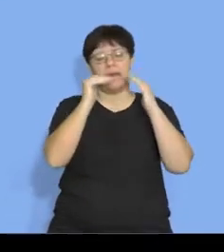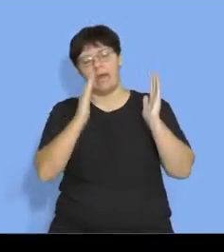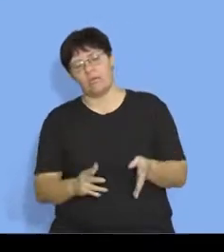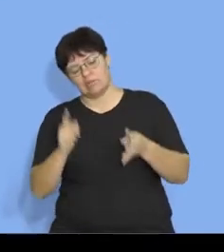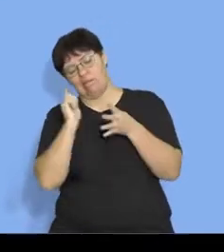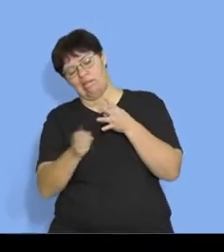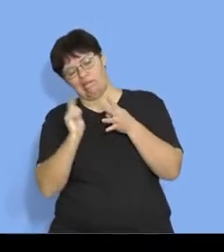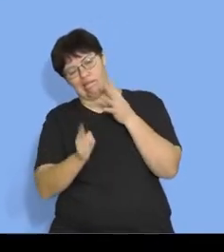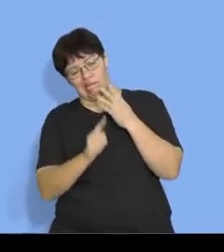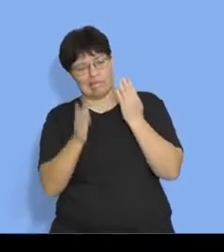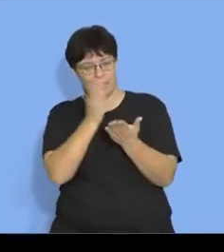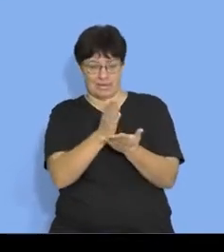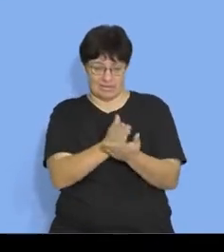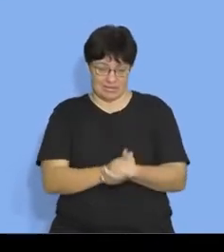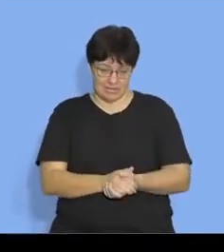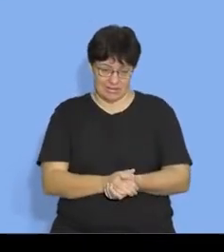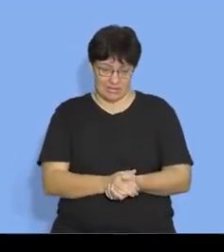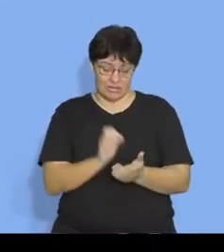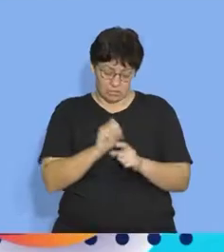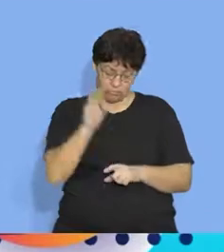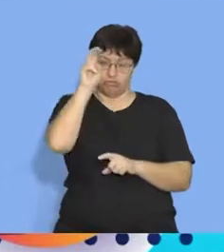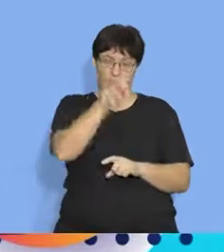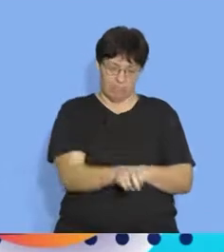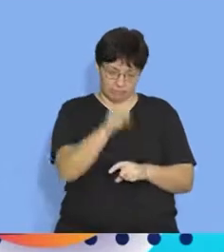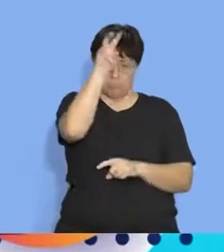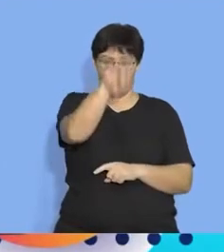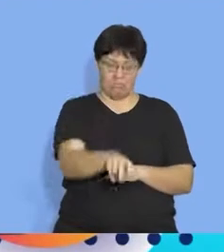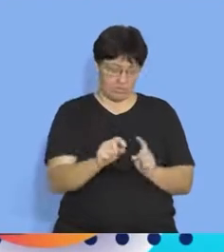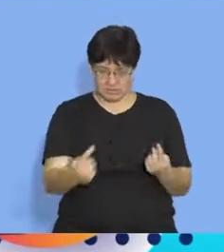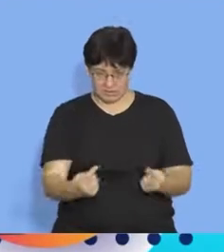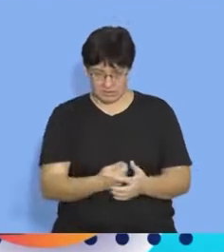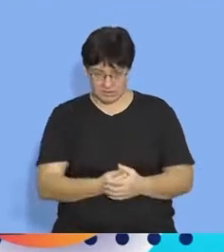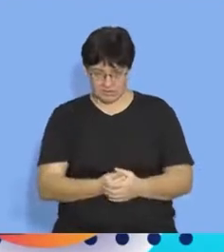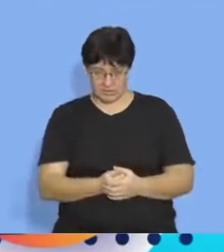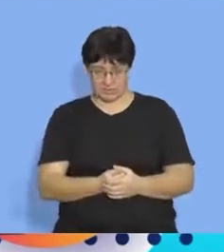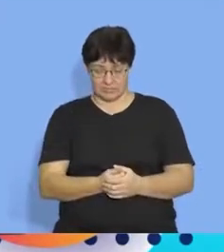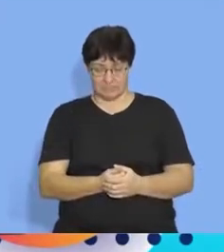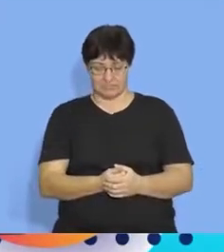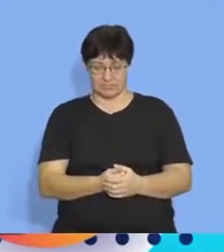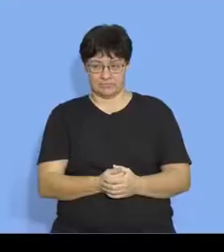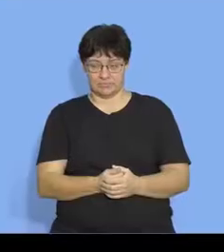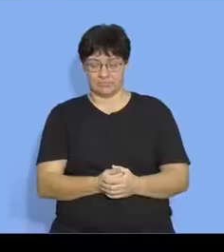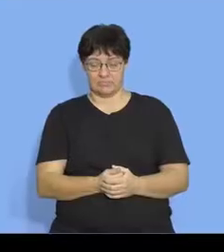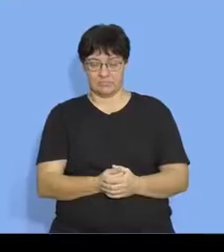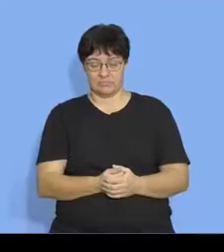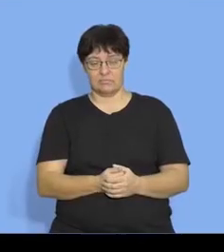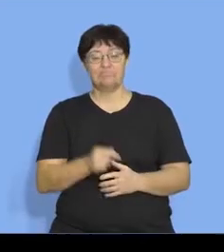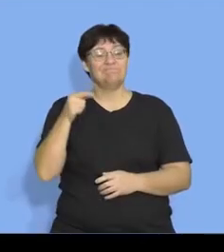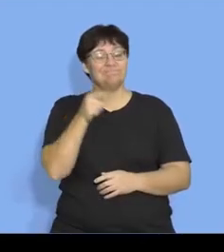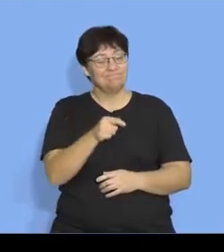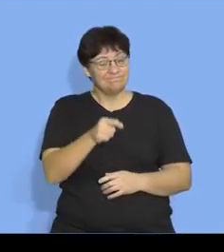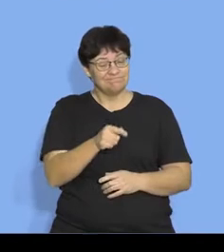and houses and things in the middle okay and we can't jump over them with this one